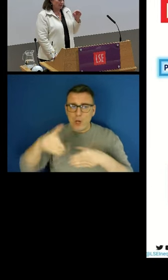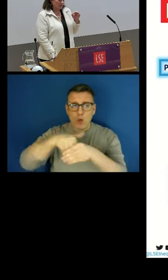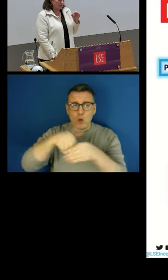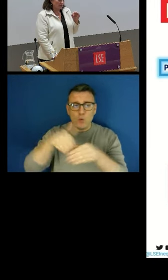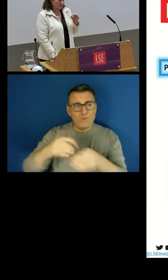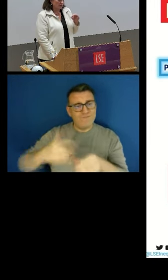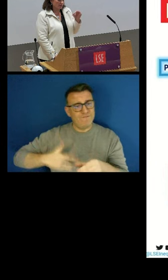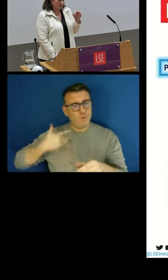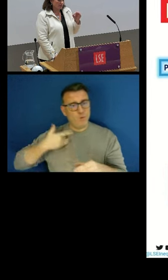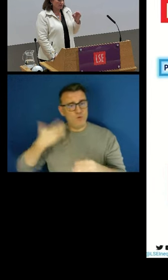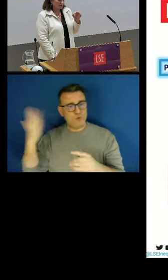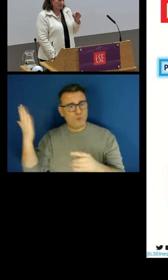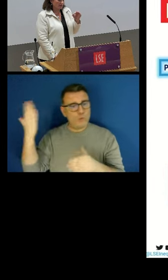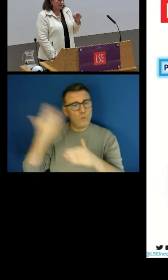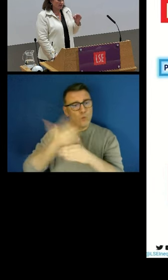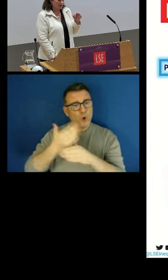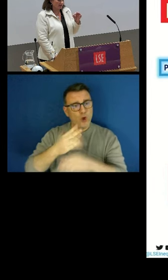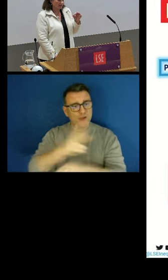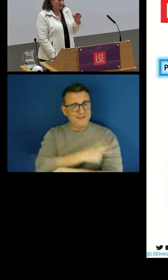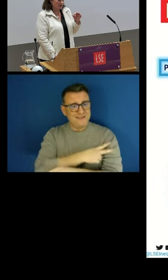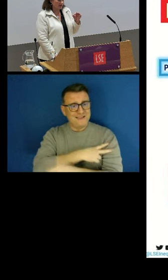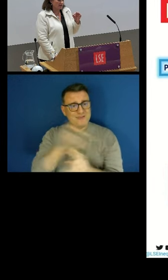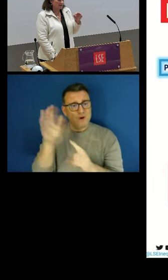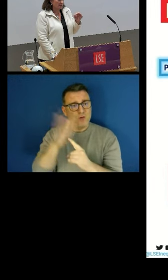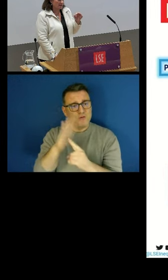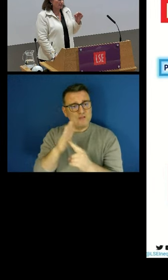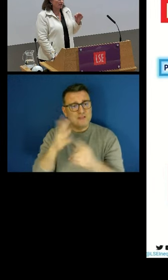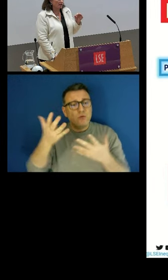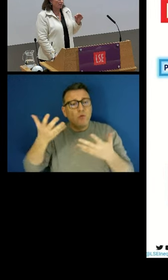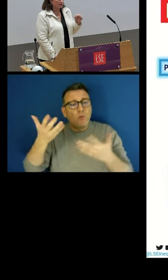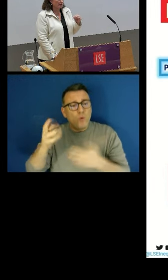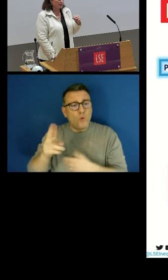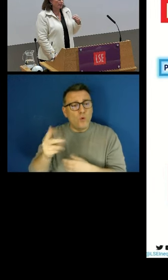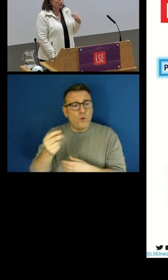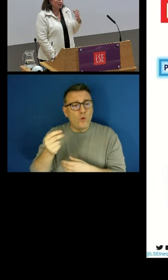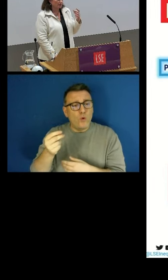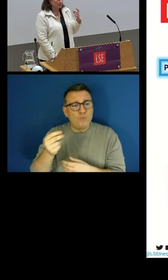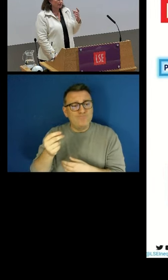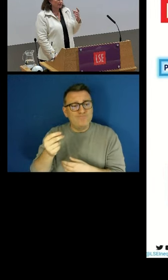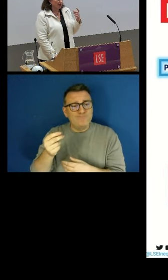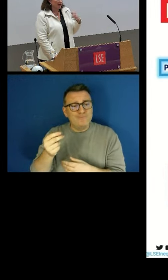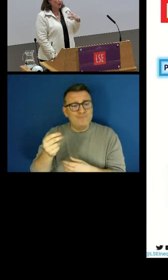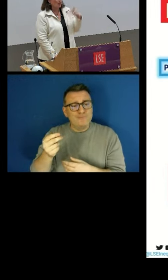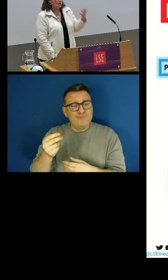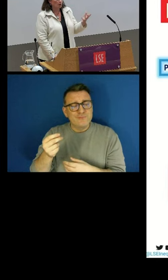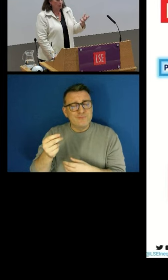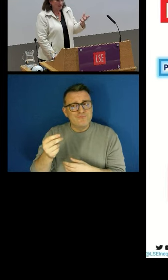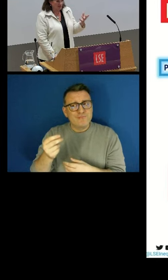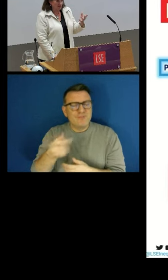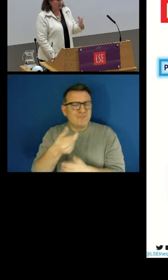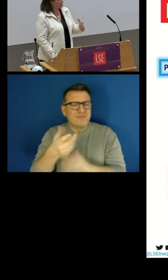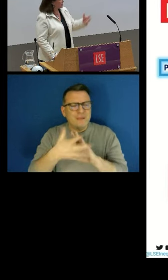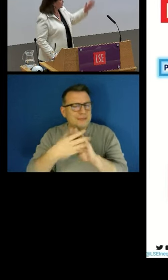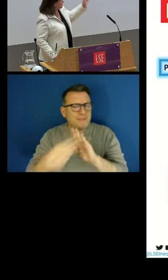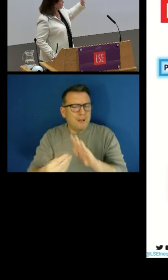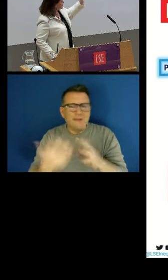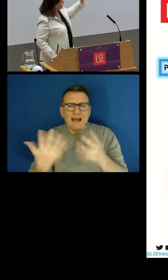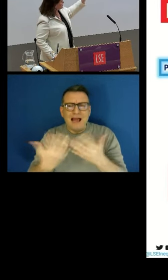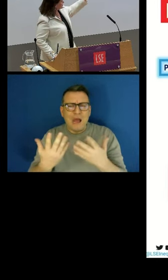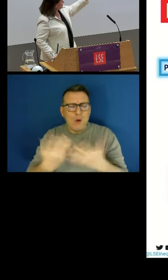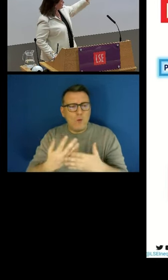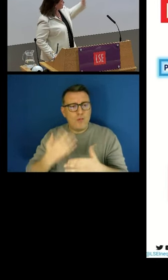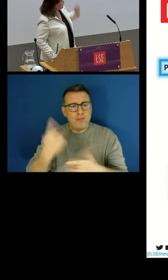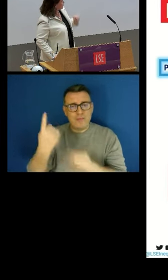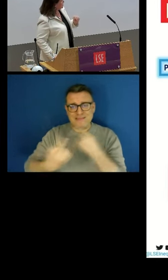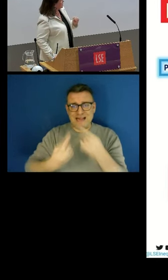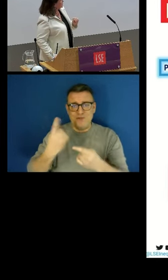it doesn't take into account, for example, how they would weight the index. So you can see